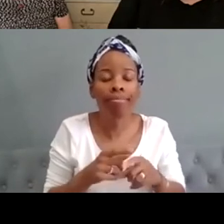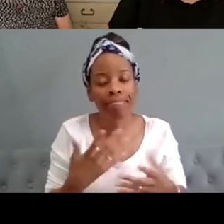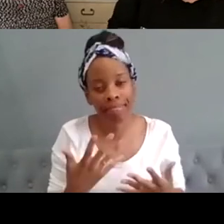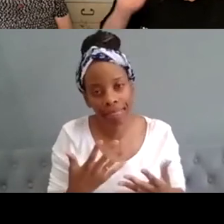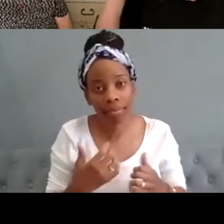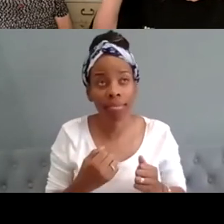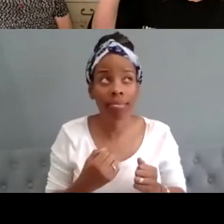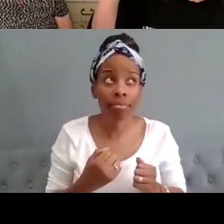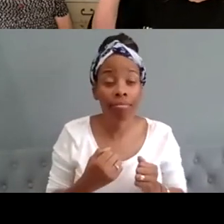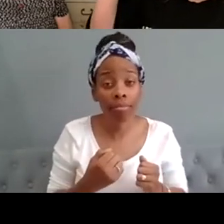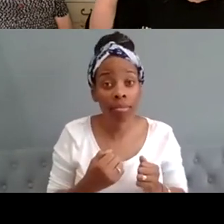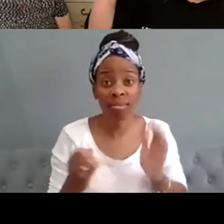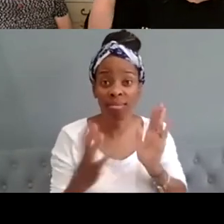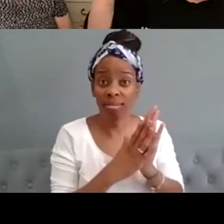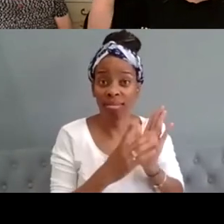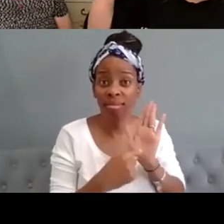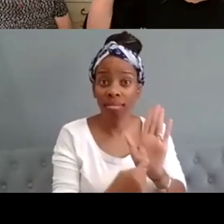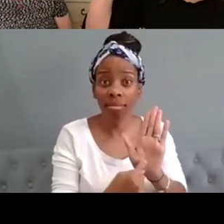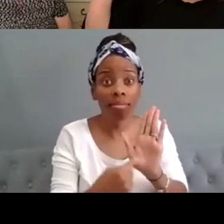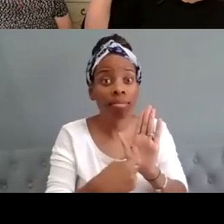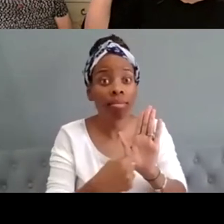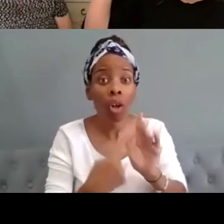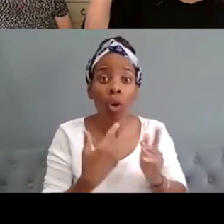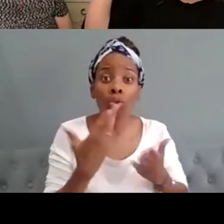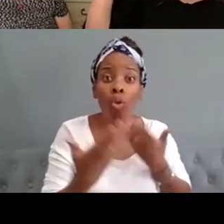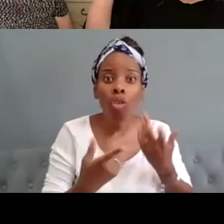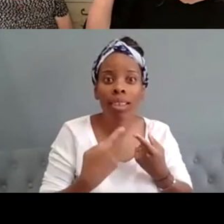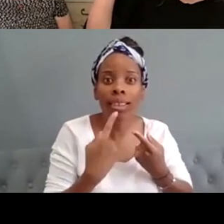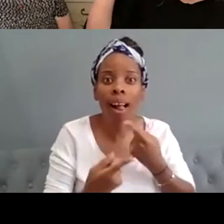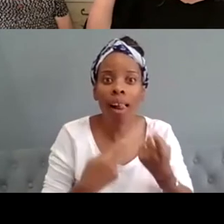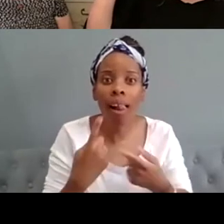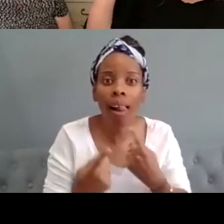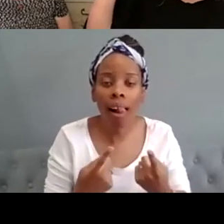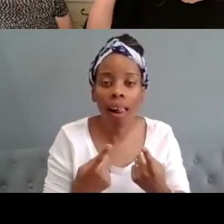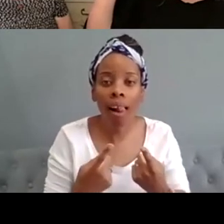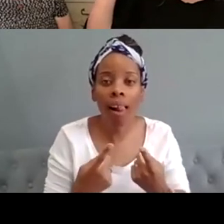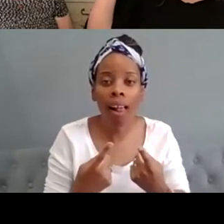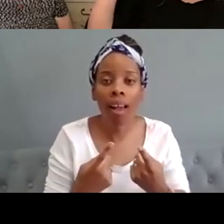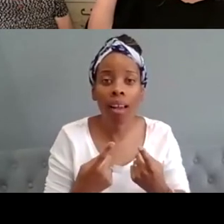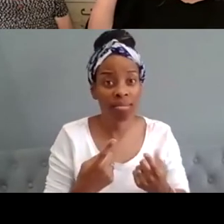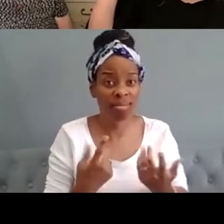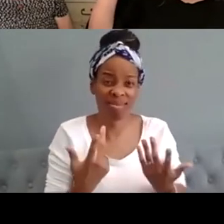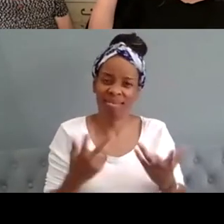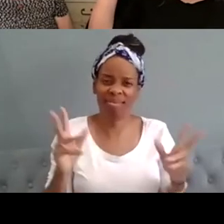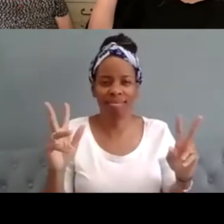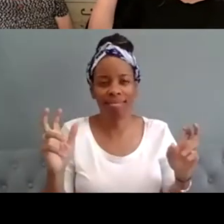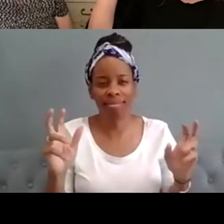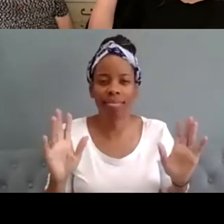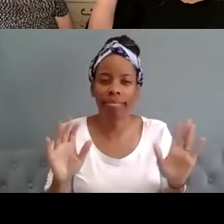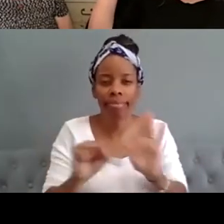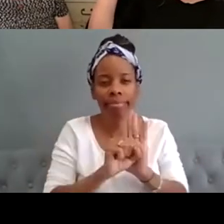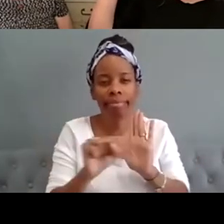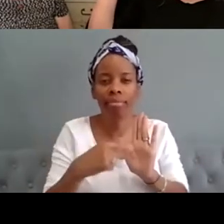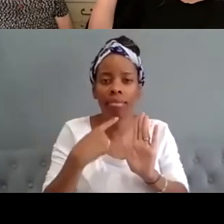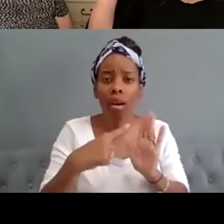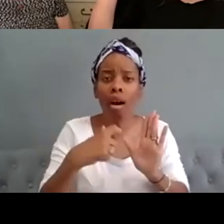storytelling as well because don't forget you know the artist you know they always used to say art is about telling stories so it's kind of in